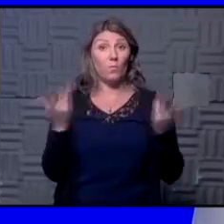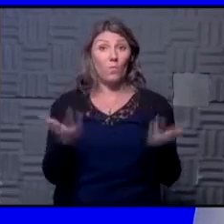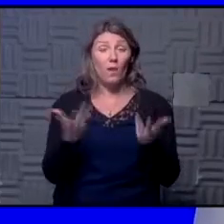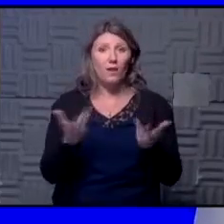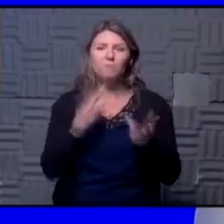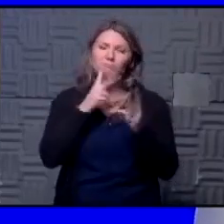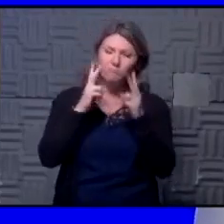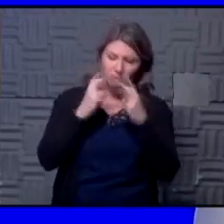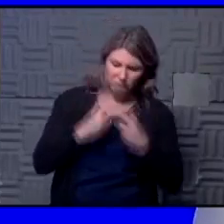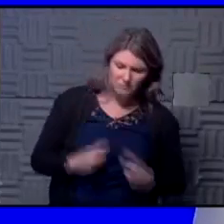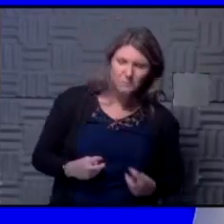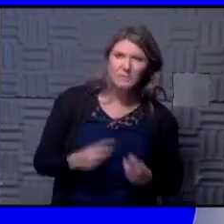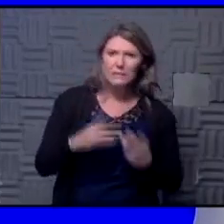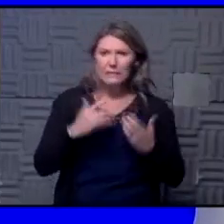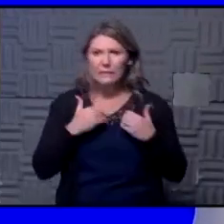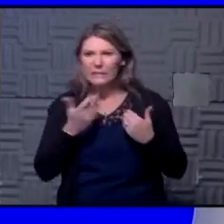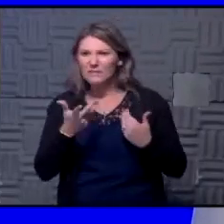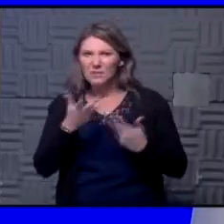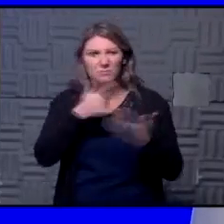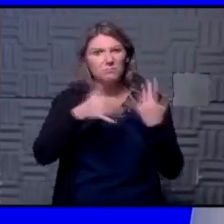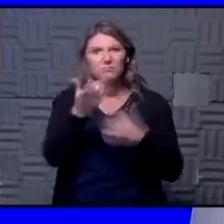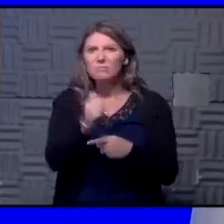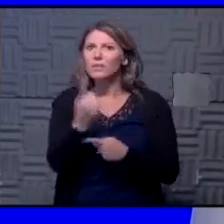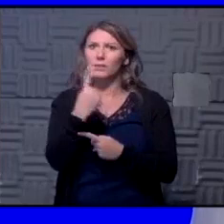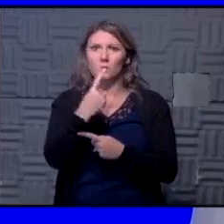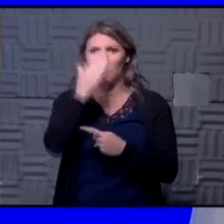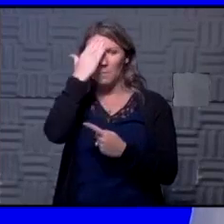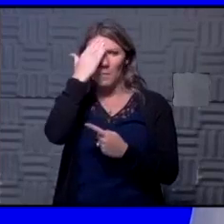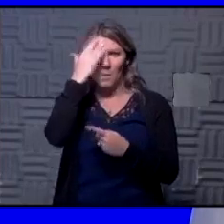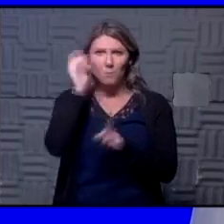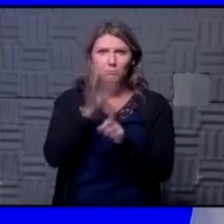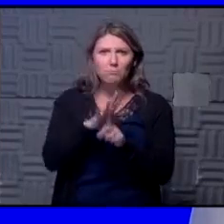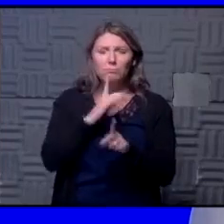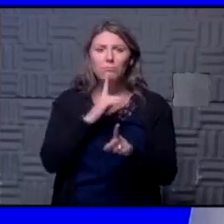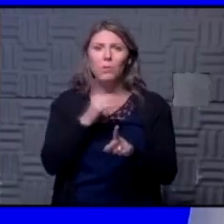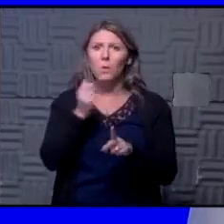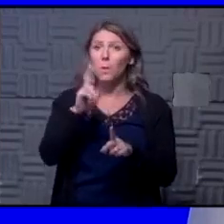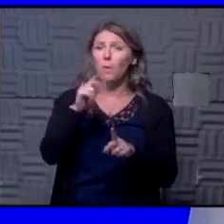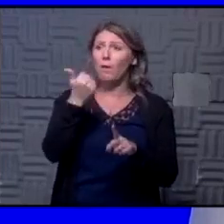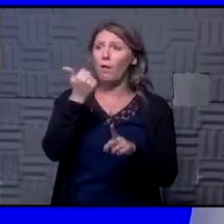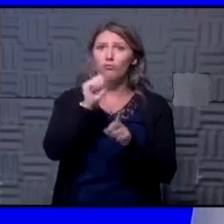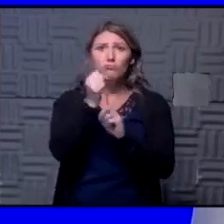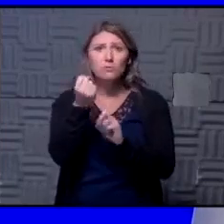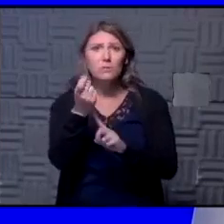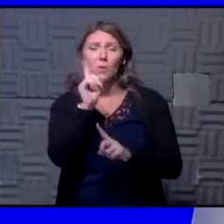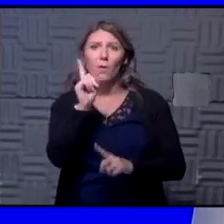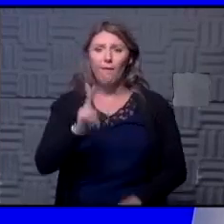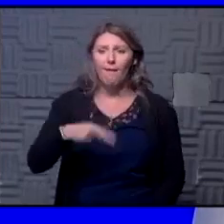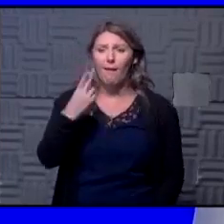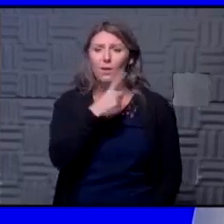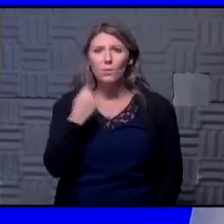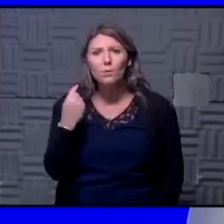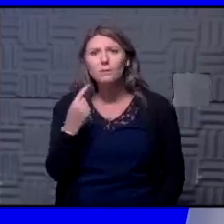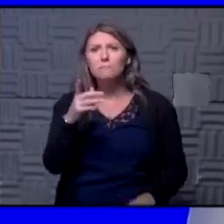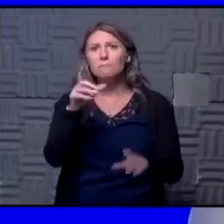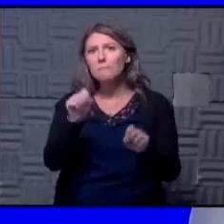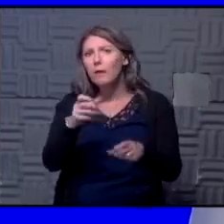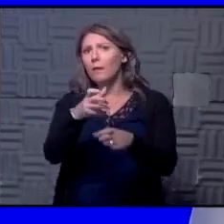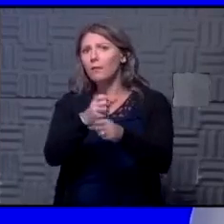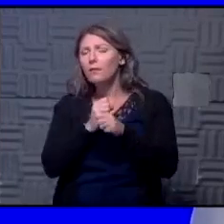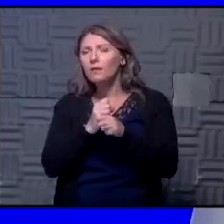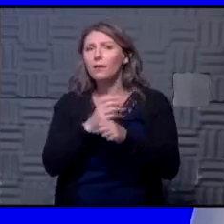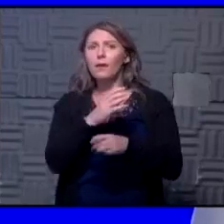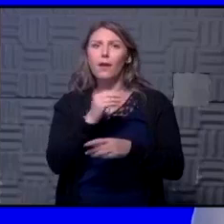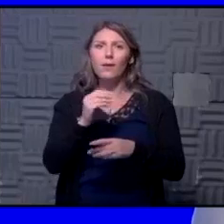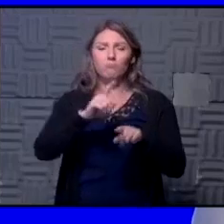assess you know have you been around anybody that you've known has had it have you been in those other settings where it is high risk that you can get it call